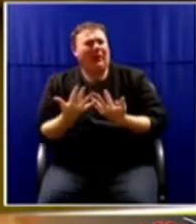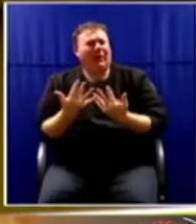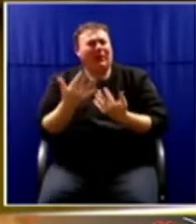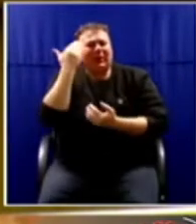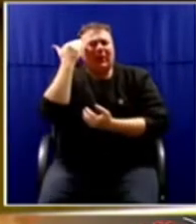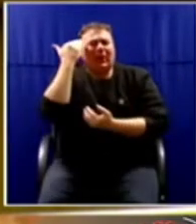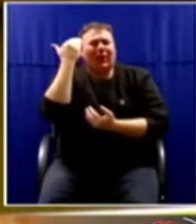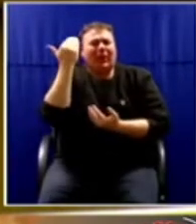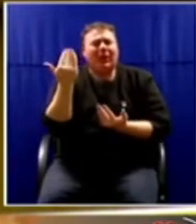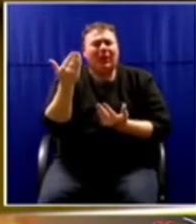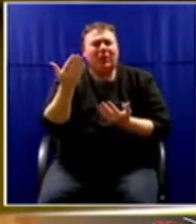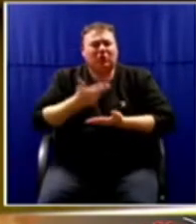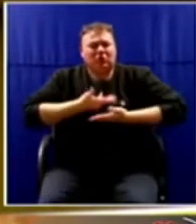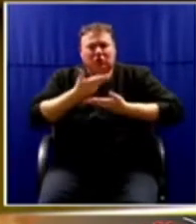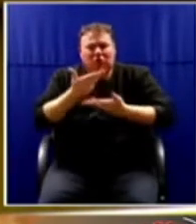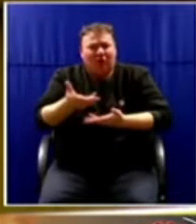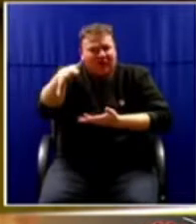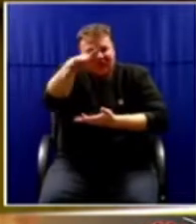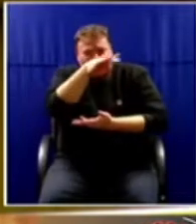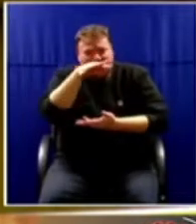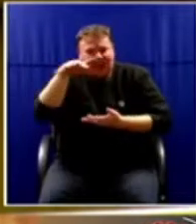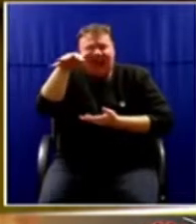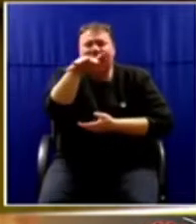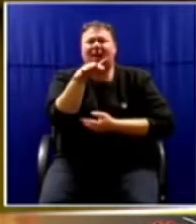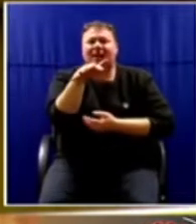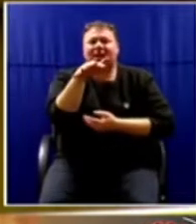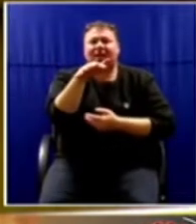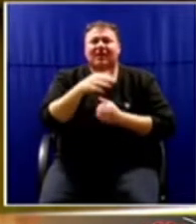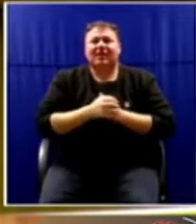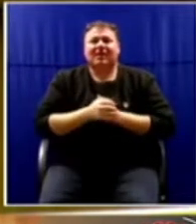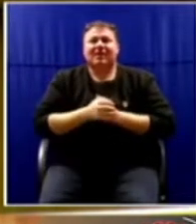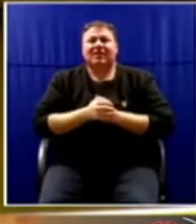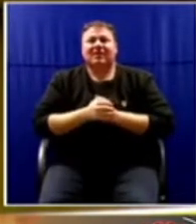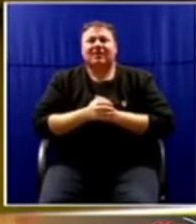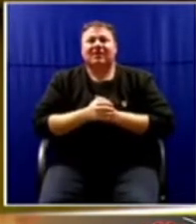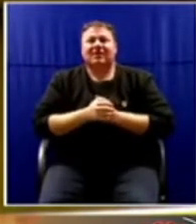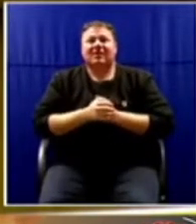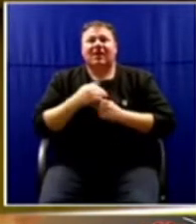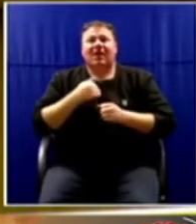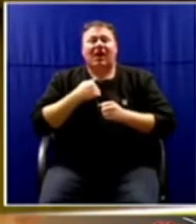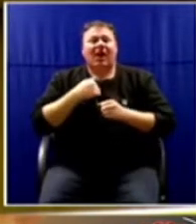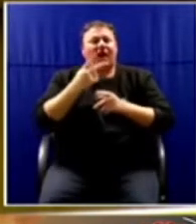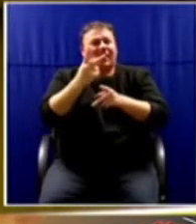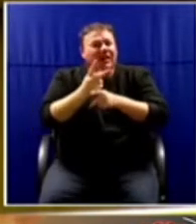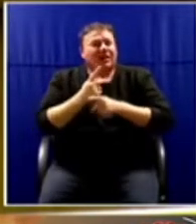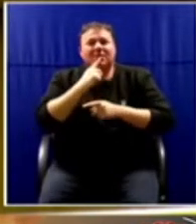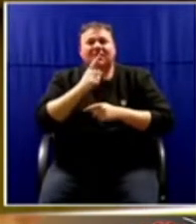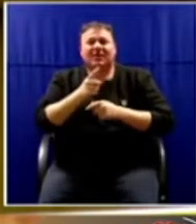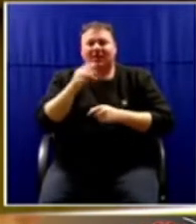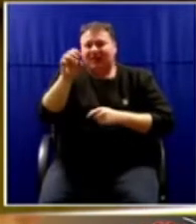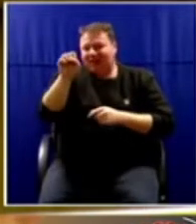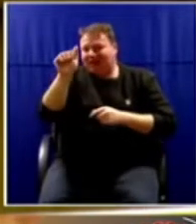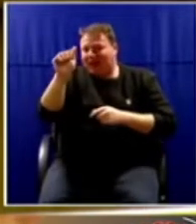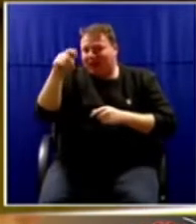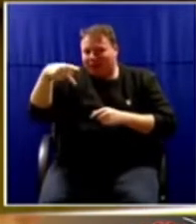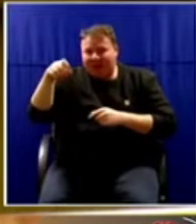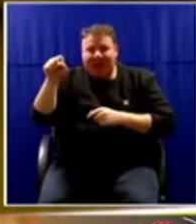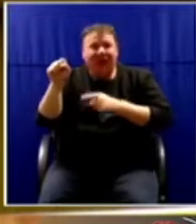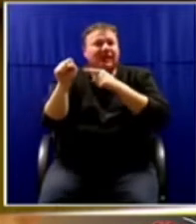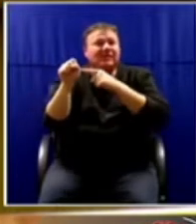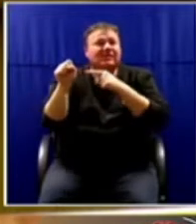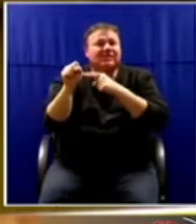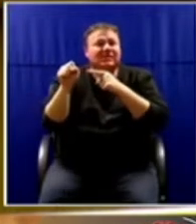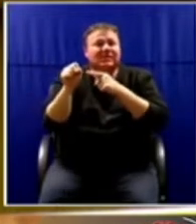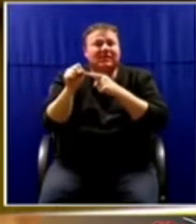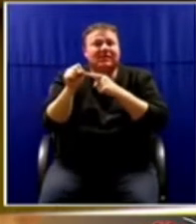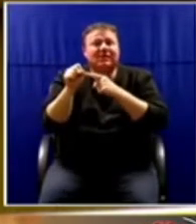and the institution you are leading? I keep saying the SAPS remain the